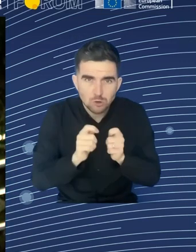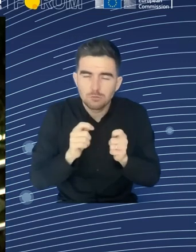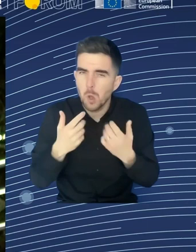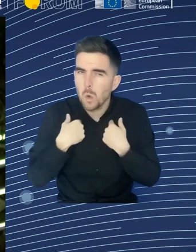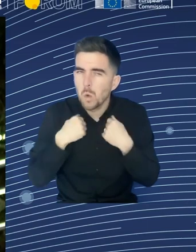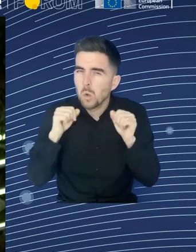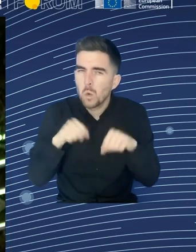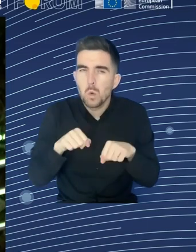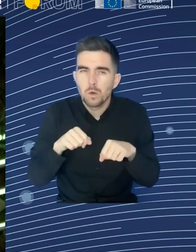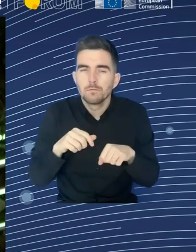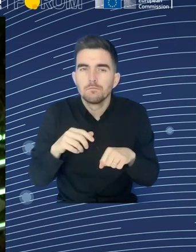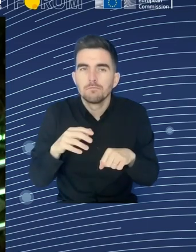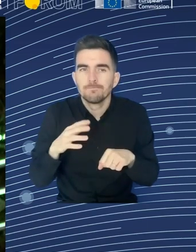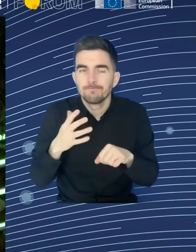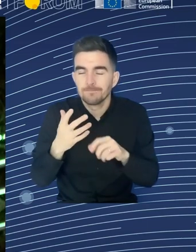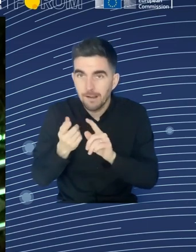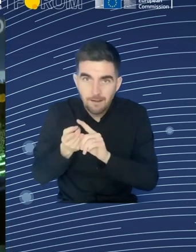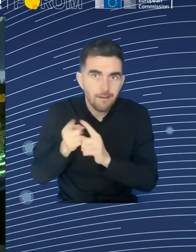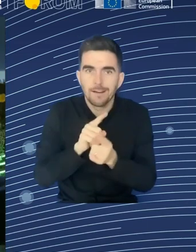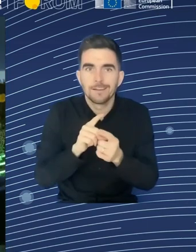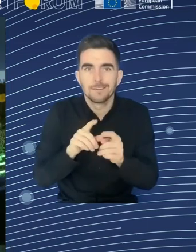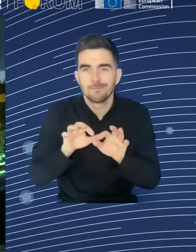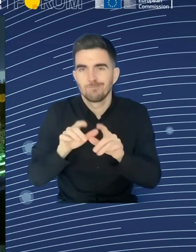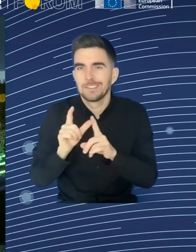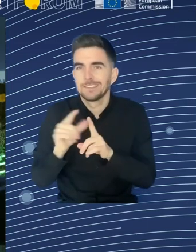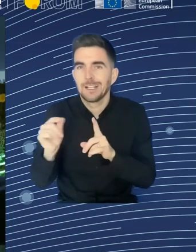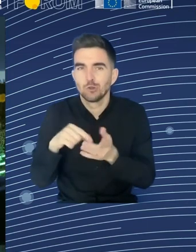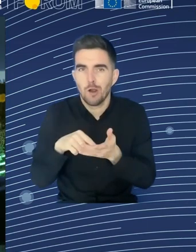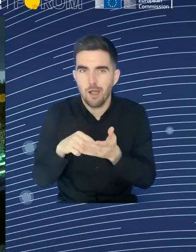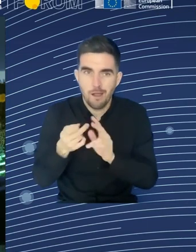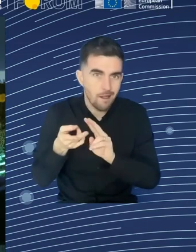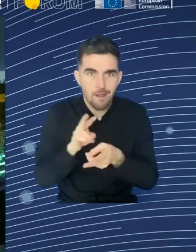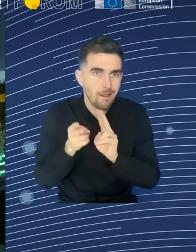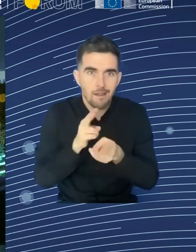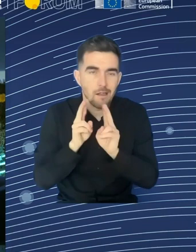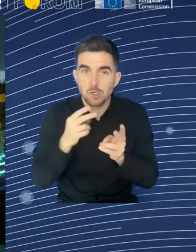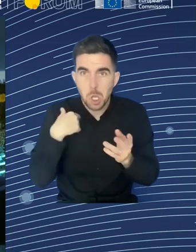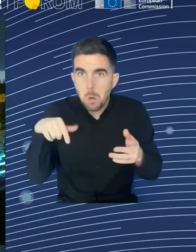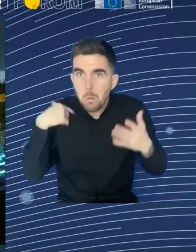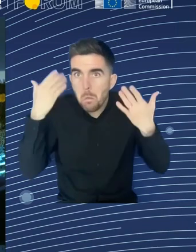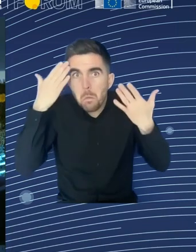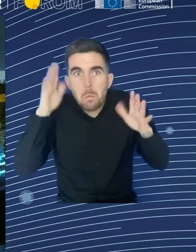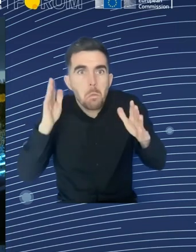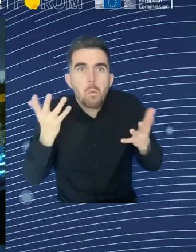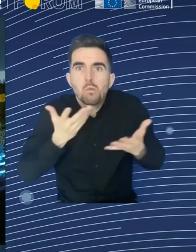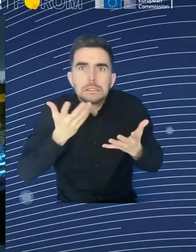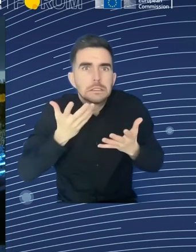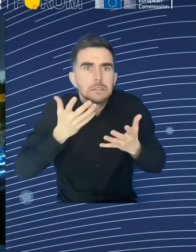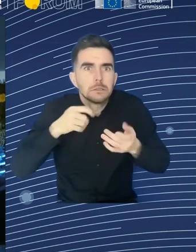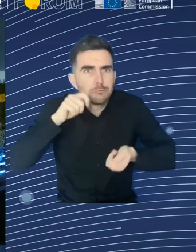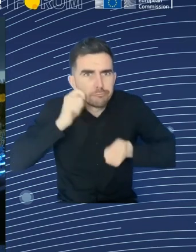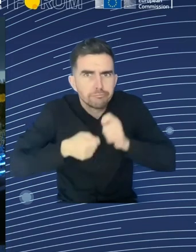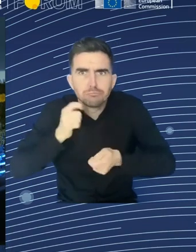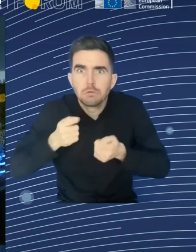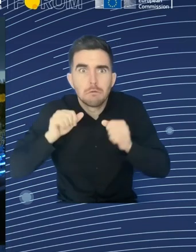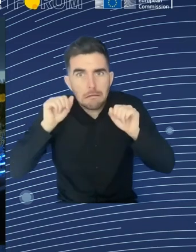panel. Everyone's saying the same thing. And indeed, agreeing with the audience vote there as well, 38% say demographic changes